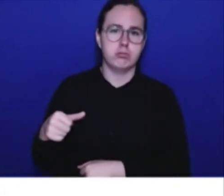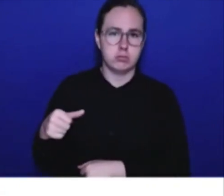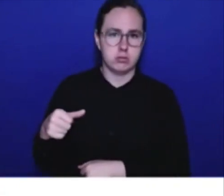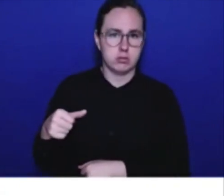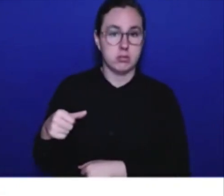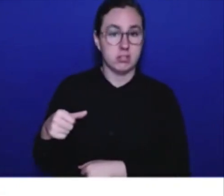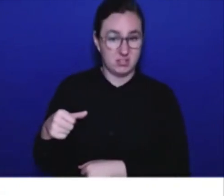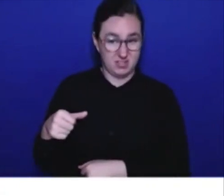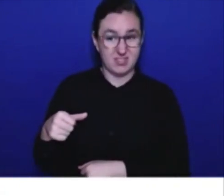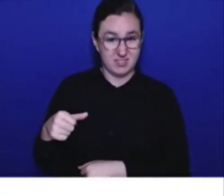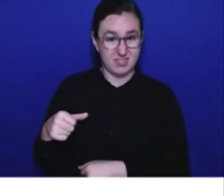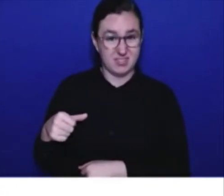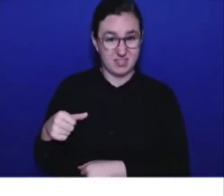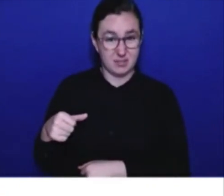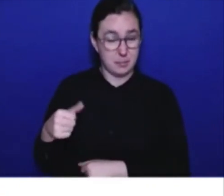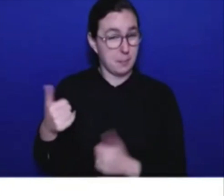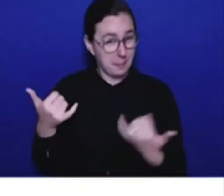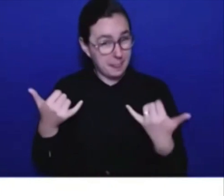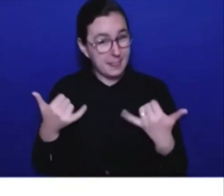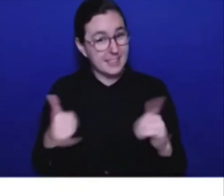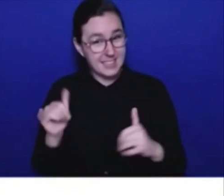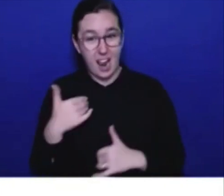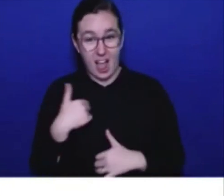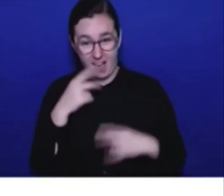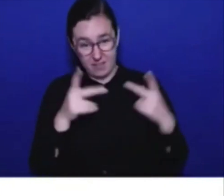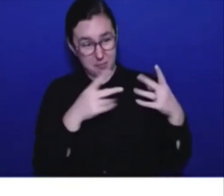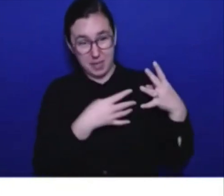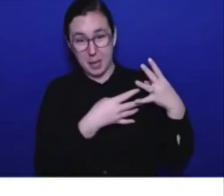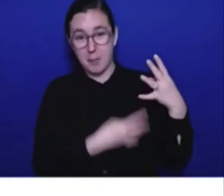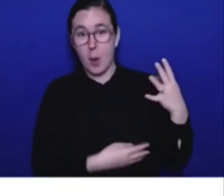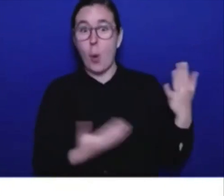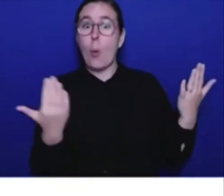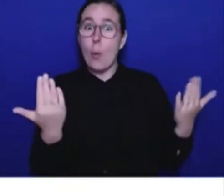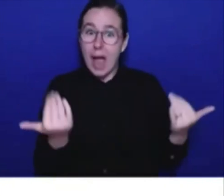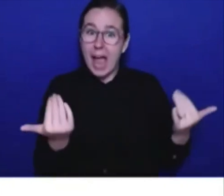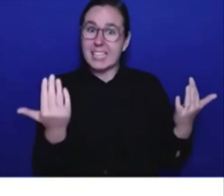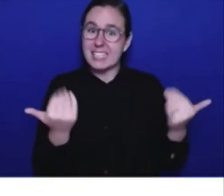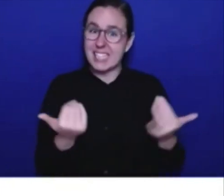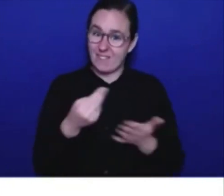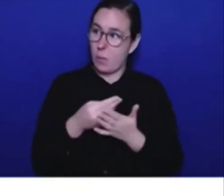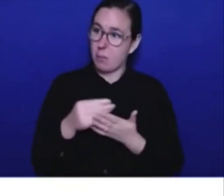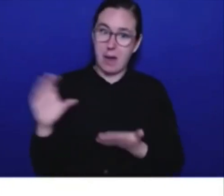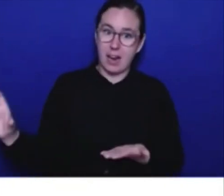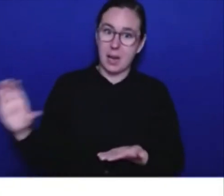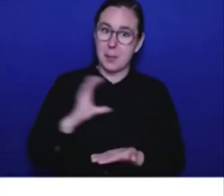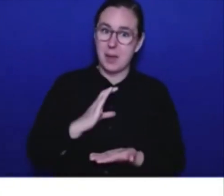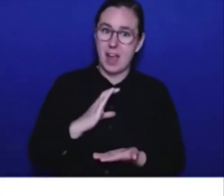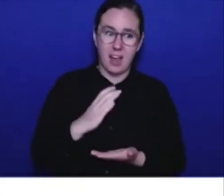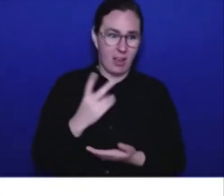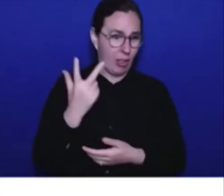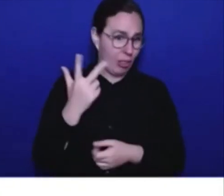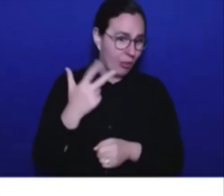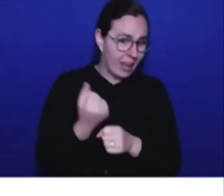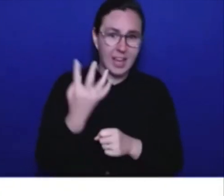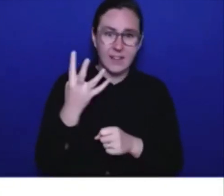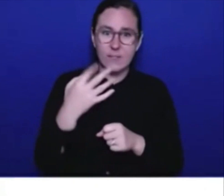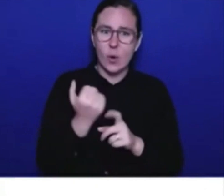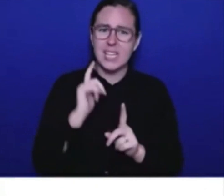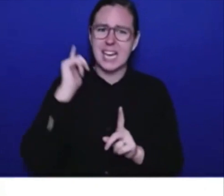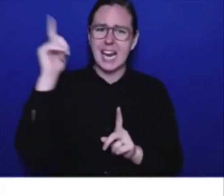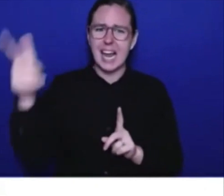who had collisions before the reforms. Unacceptable that people wait for benefits like that. They had to borrow money